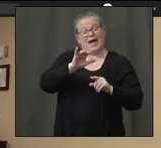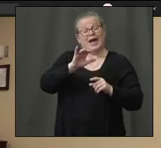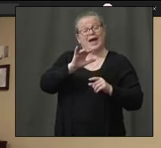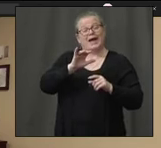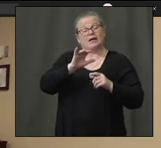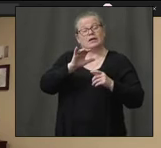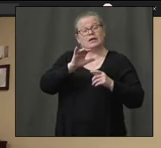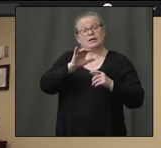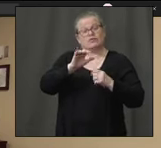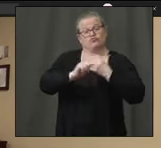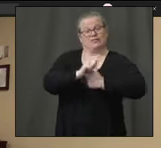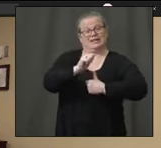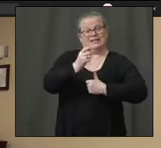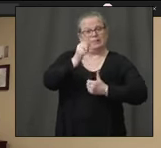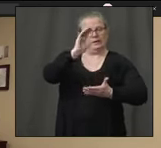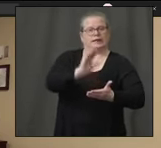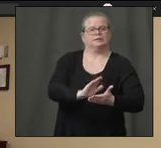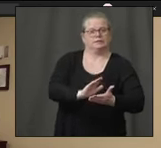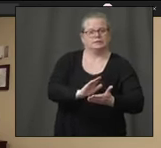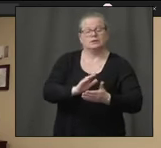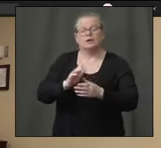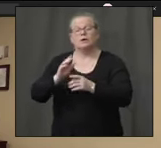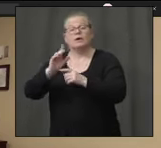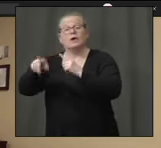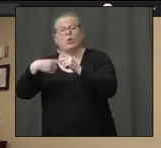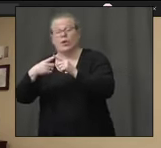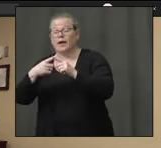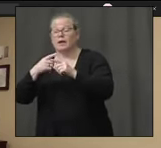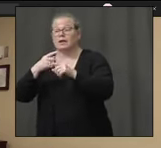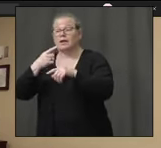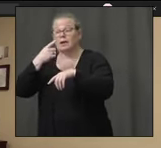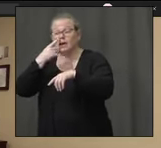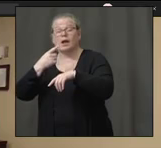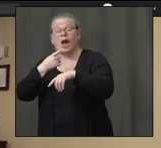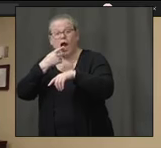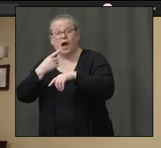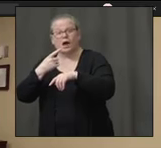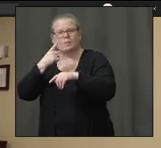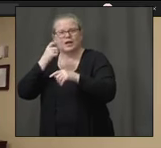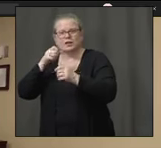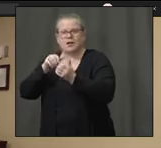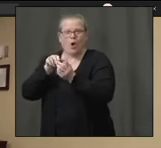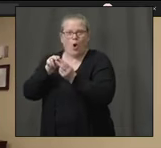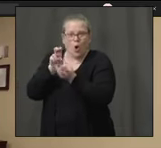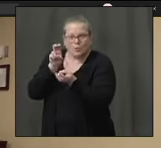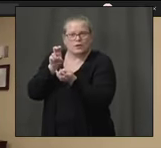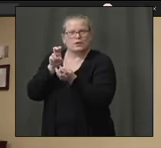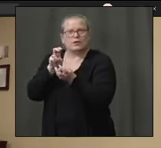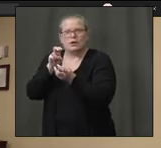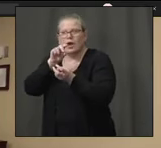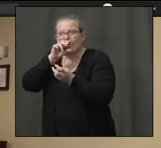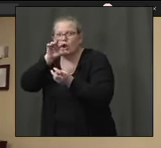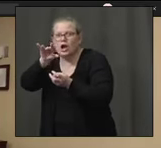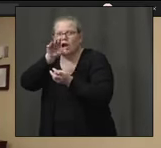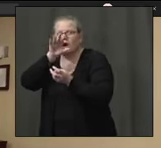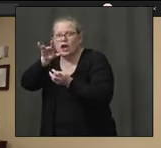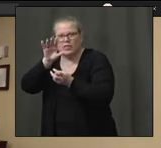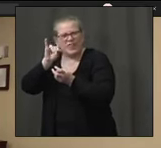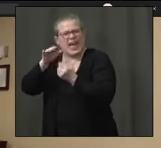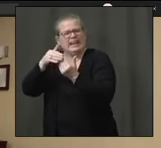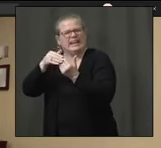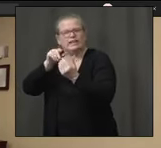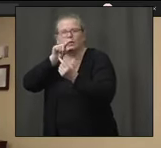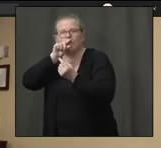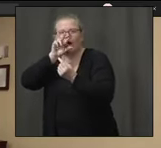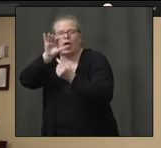time, because we're testing actually for active virus. We still need to adequately protect because having an antibody